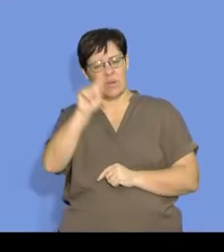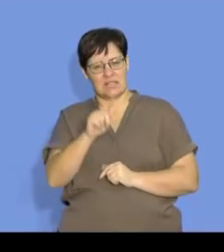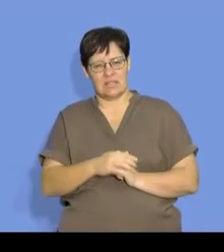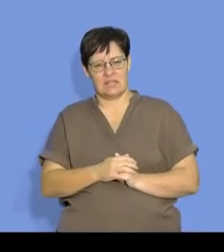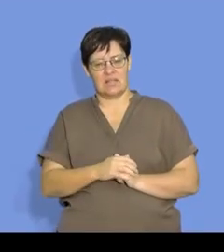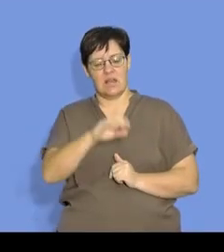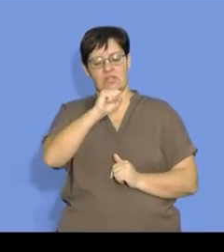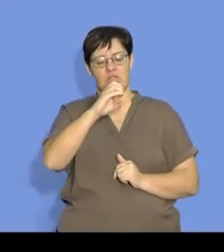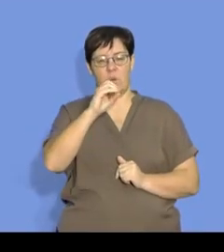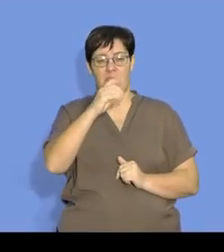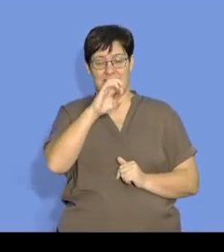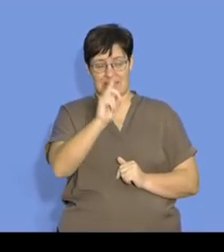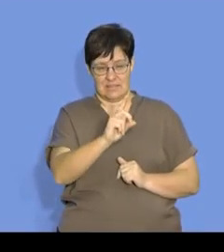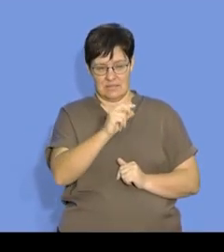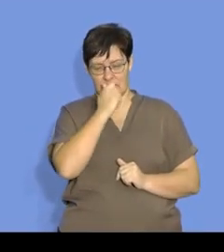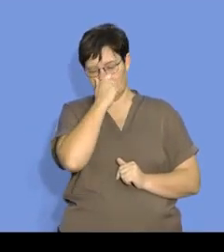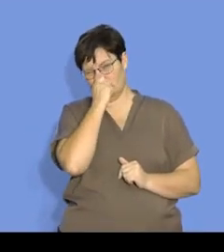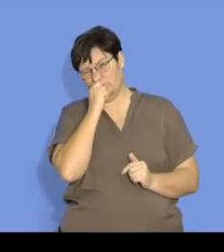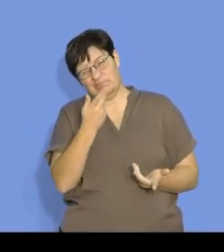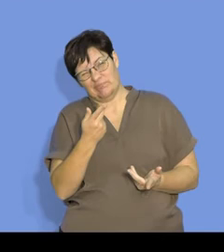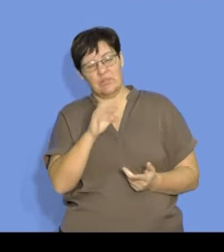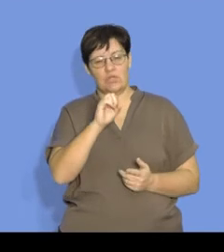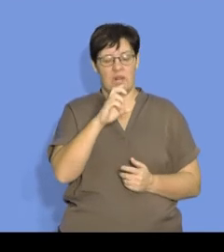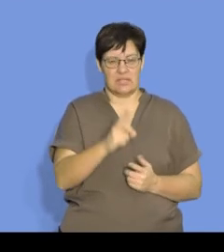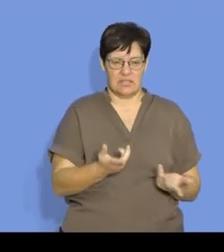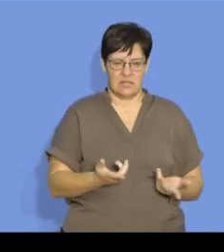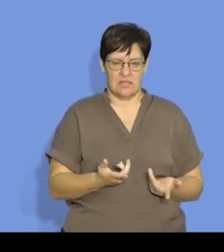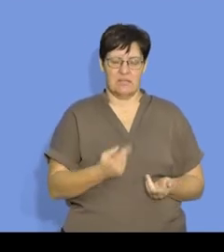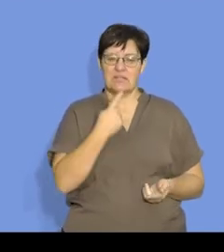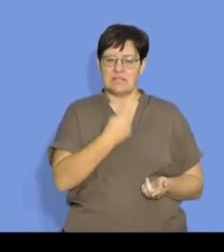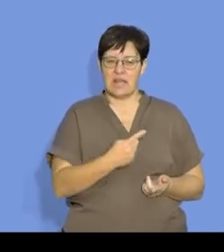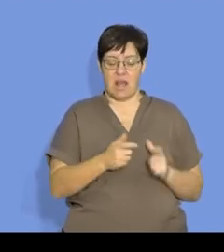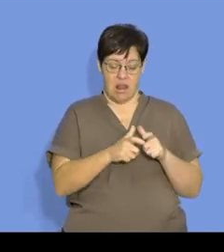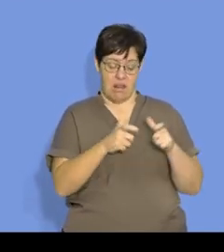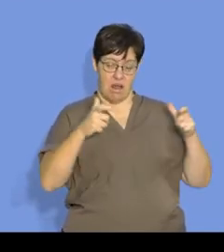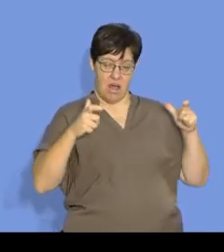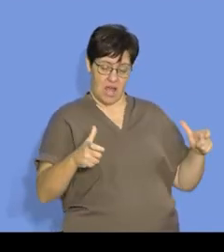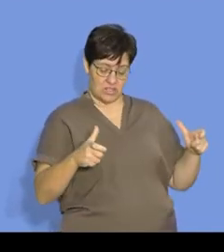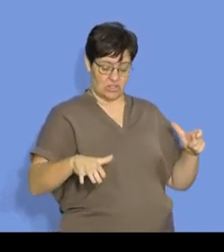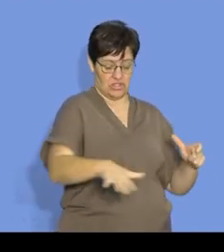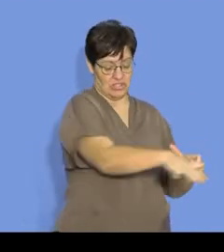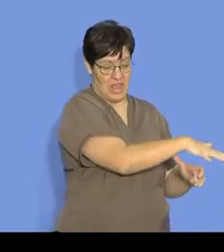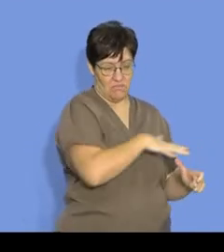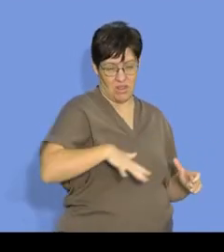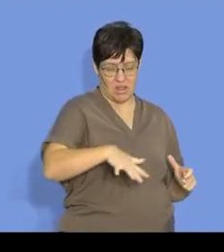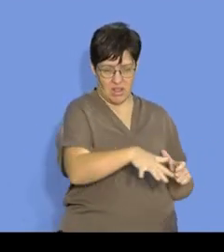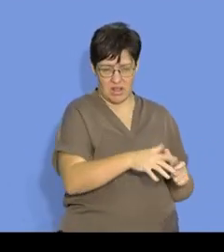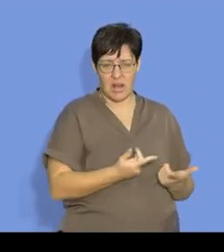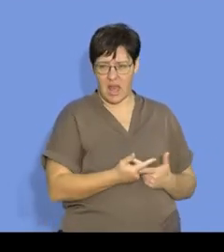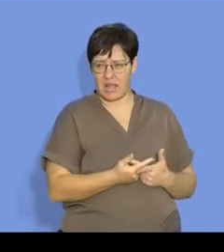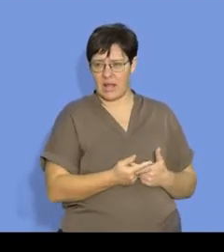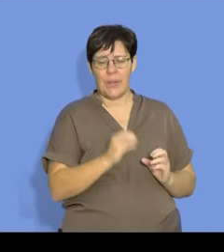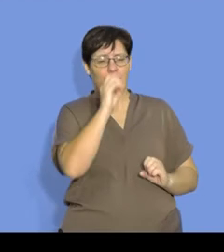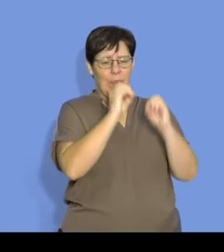think in terms of solids. So when we look at solids, when we talk about a large surface area, we